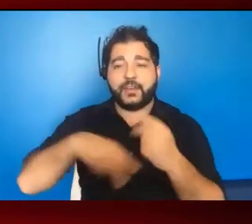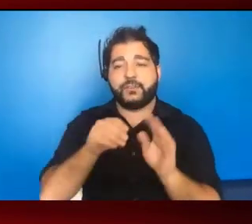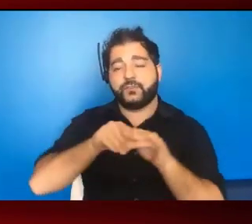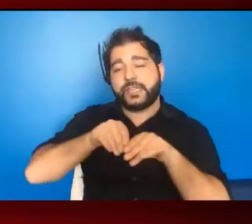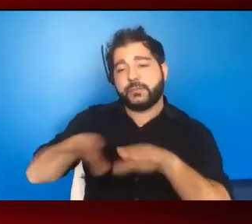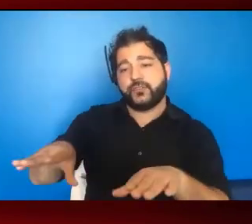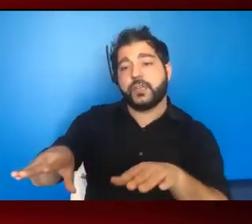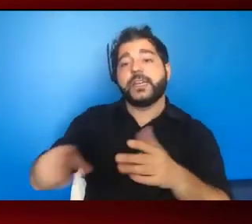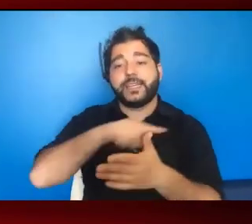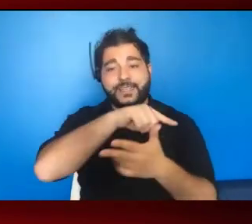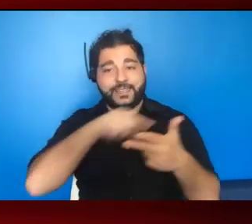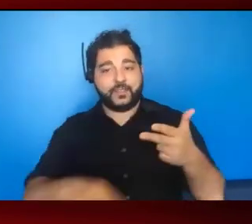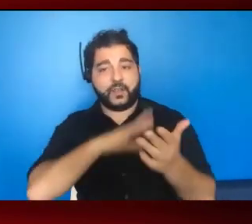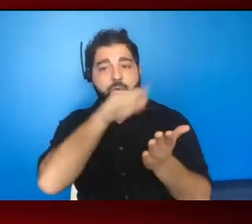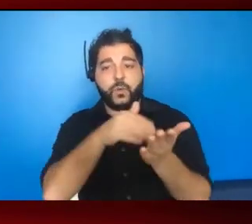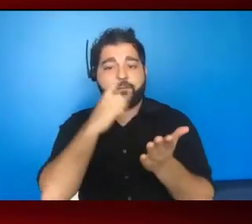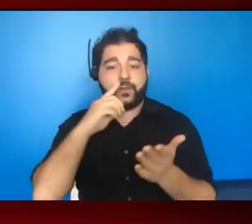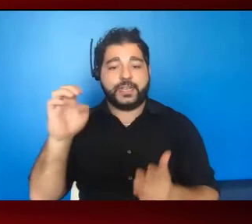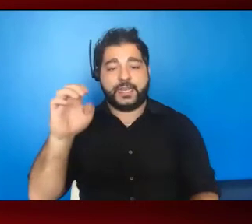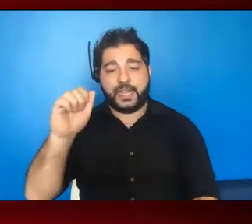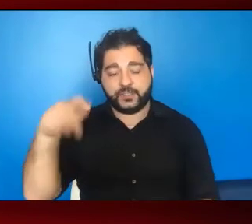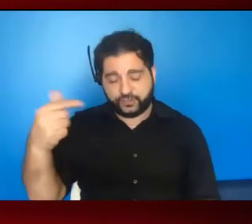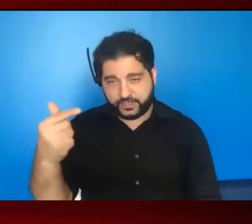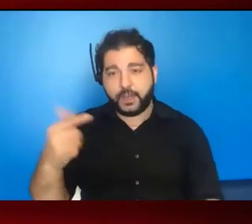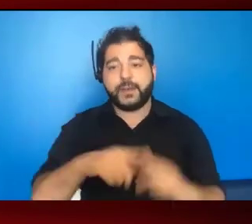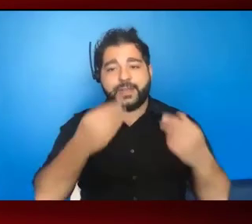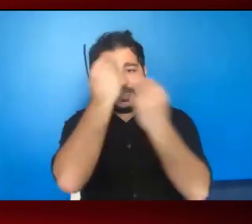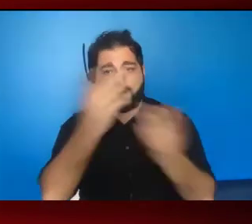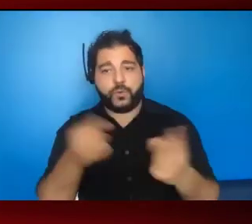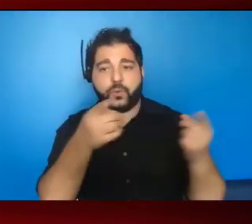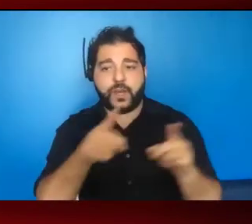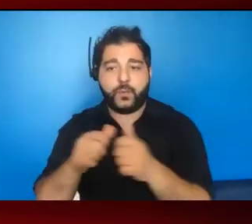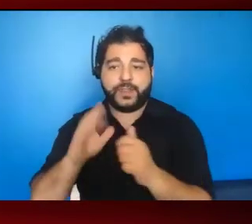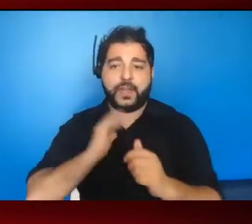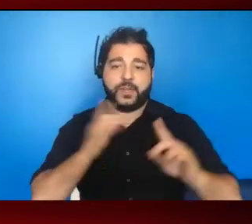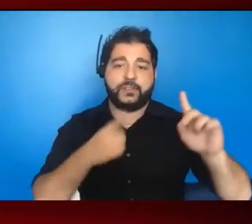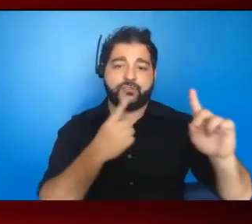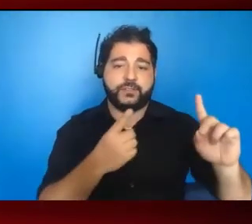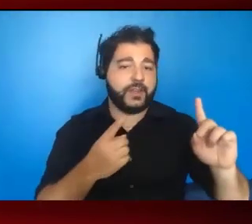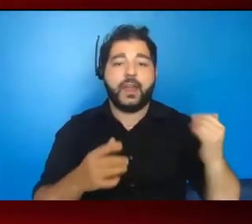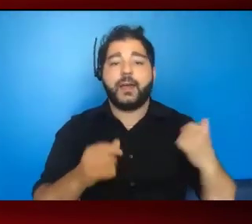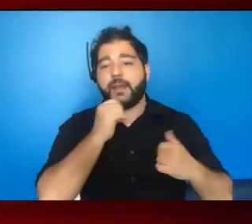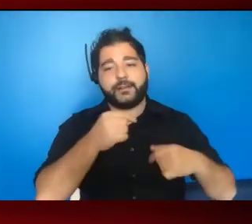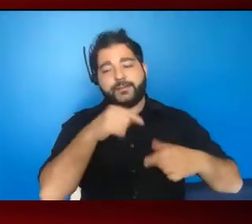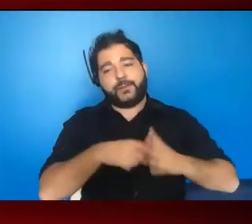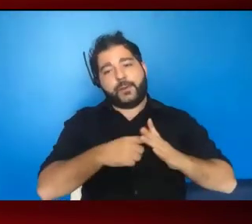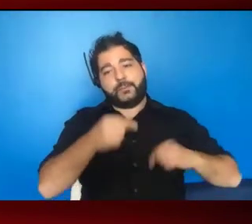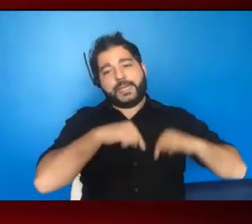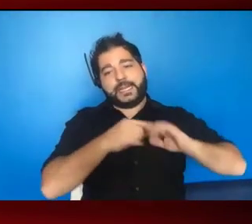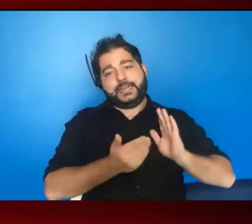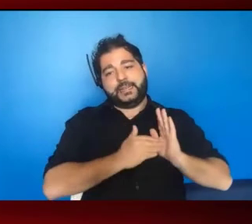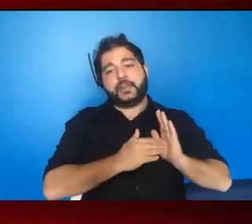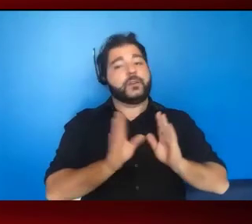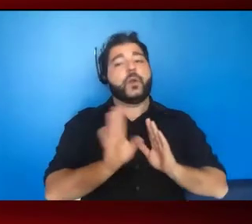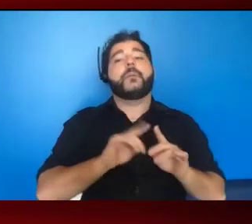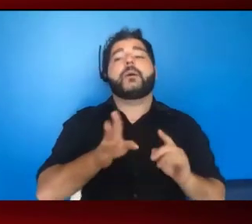things are core elements of EHE. But let's tell you where we are with the initiative. So I won't go back to the beginning, but I'll talk a little bit